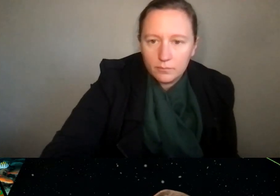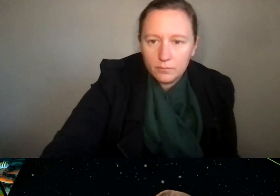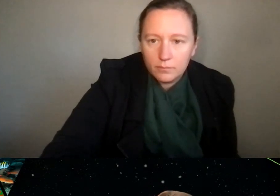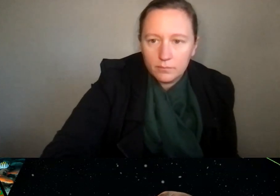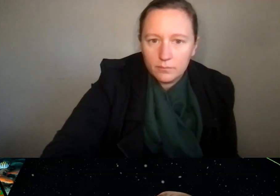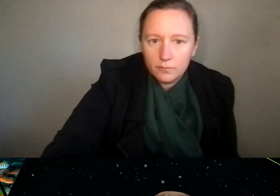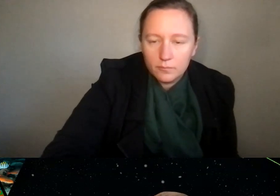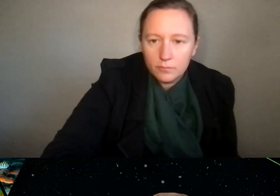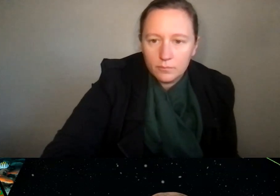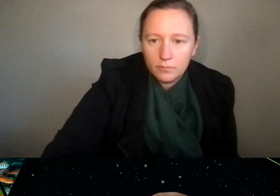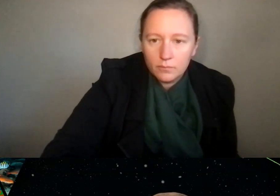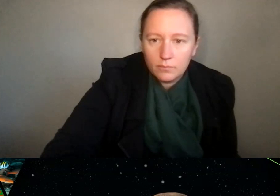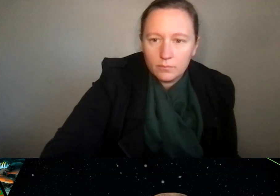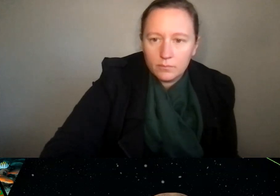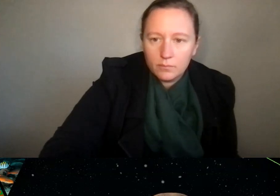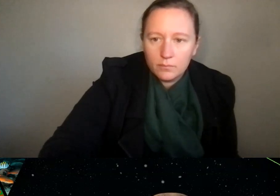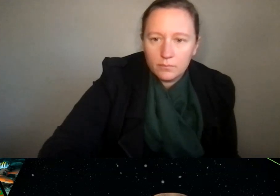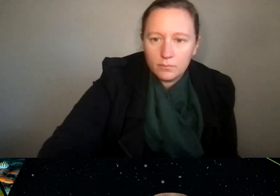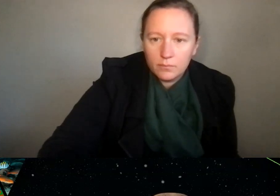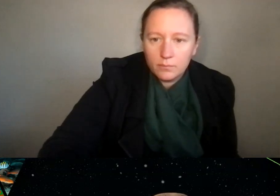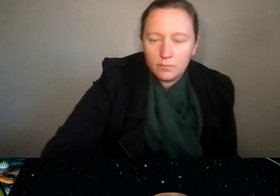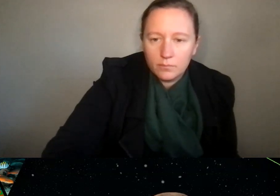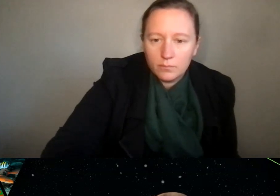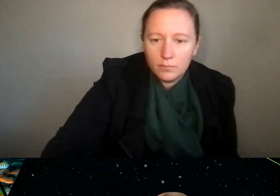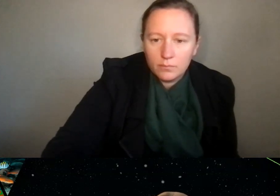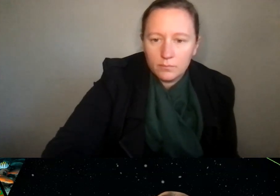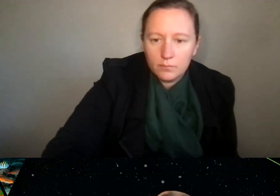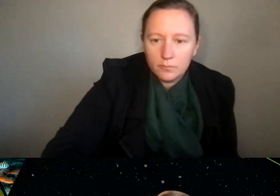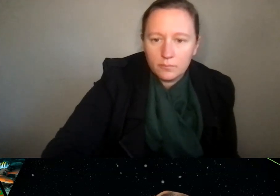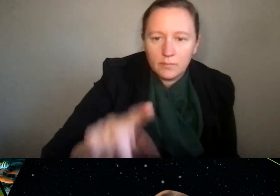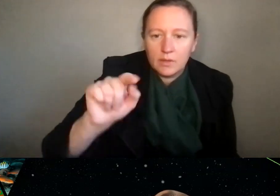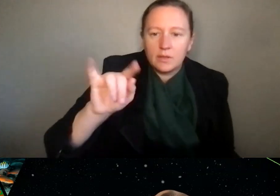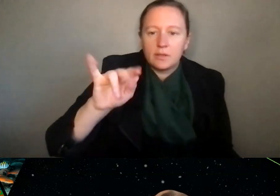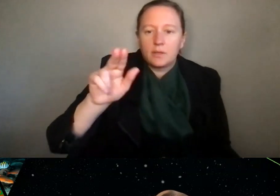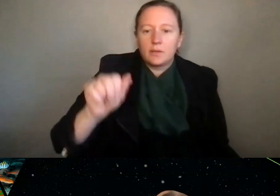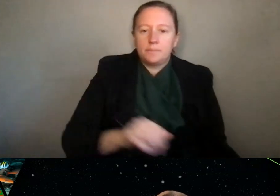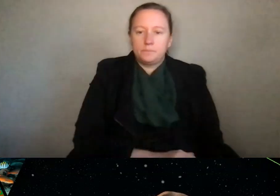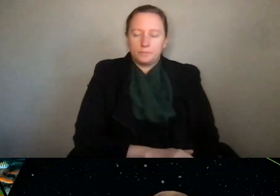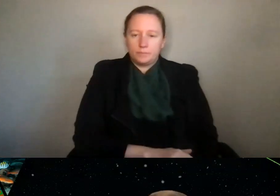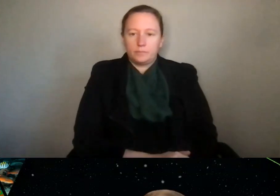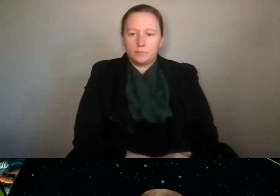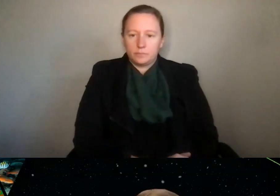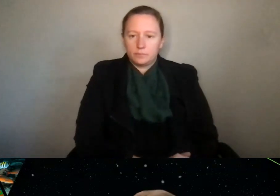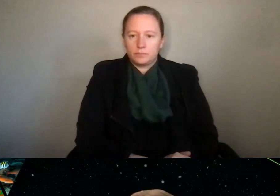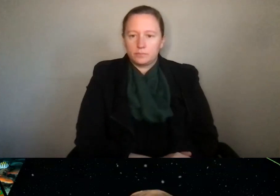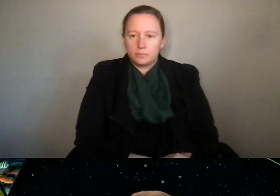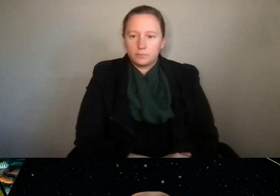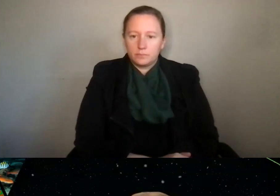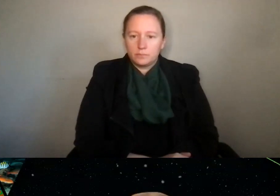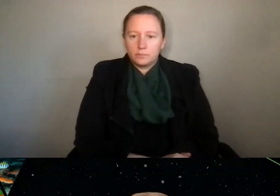I think Lena could answer this one from Tatiana. Could you read that? OK, great. Of course.